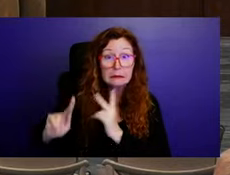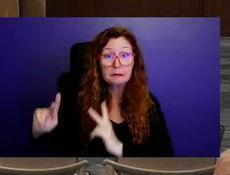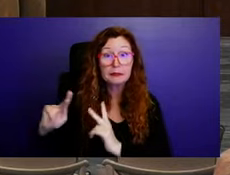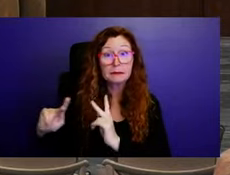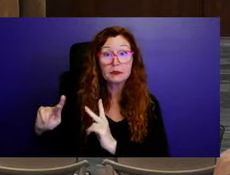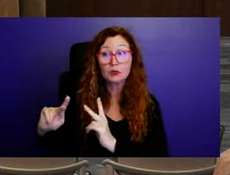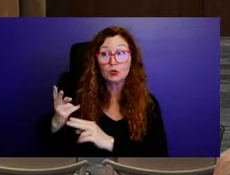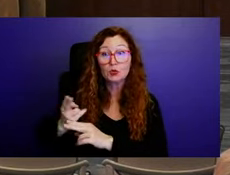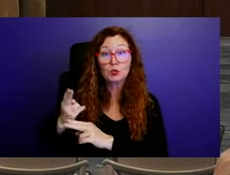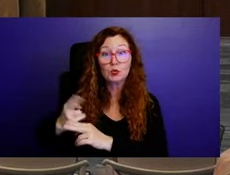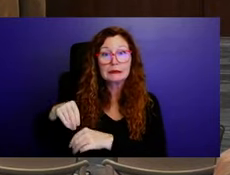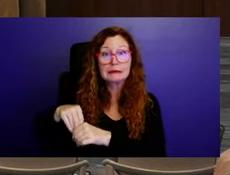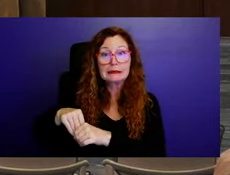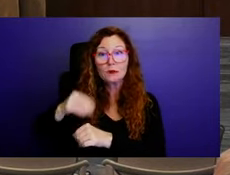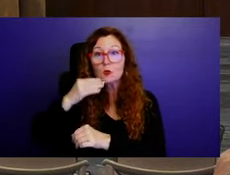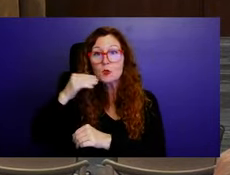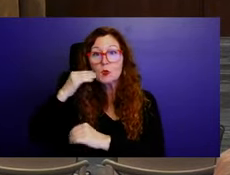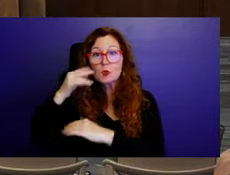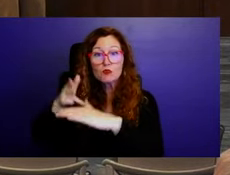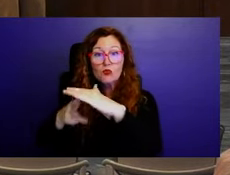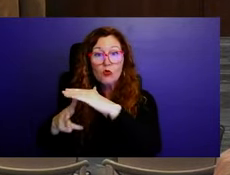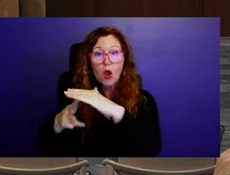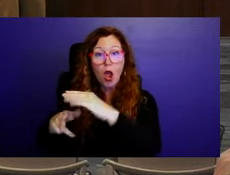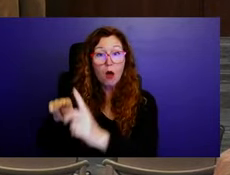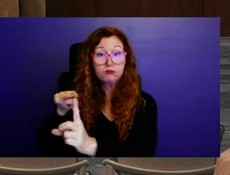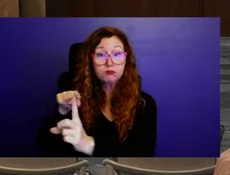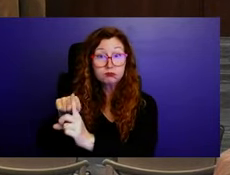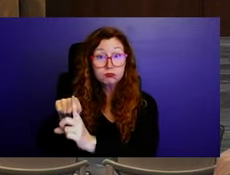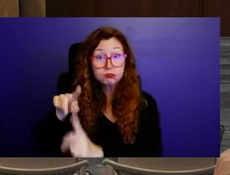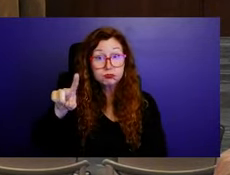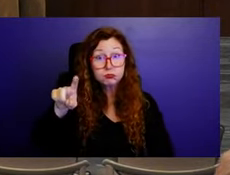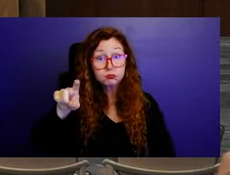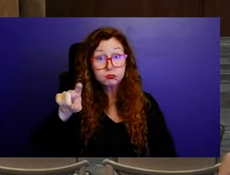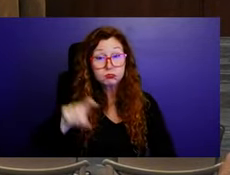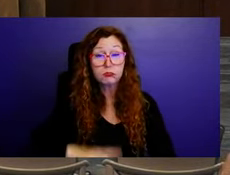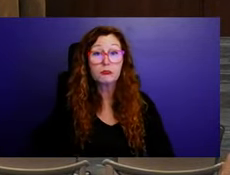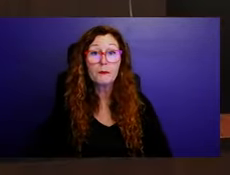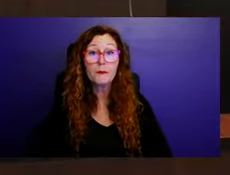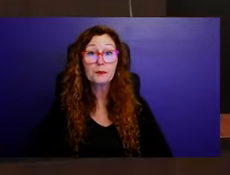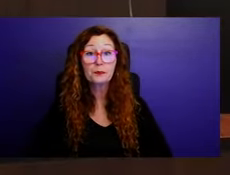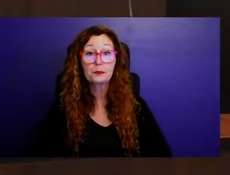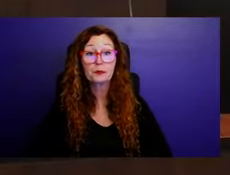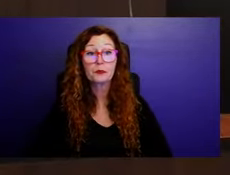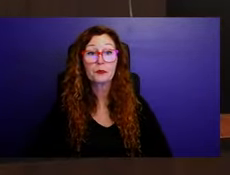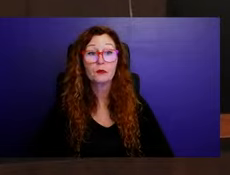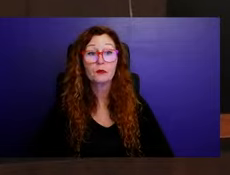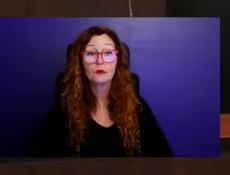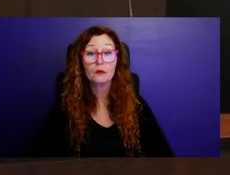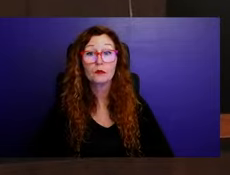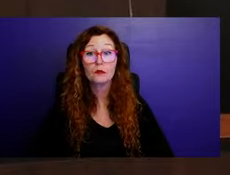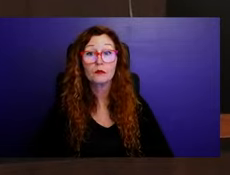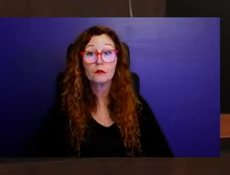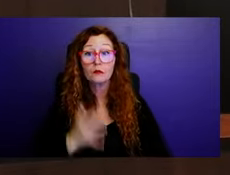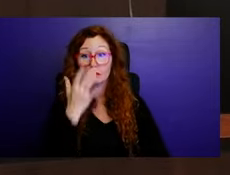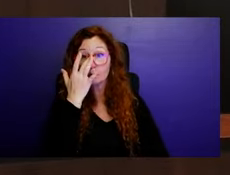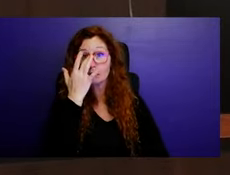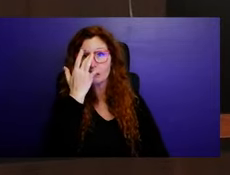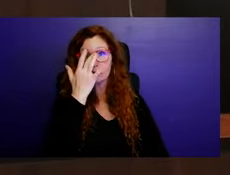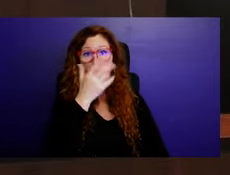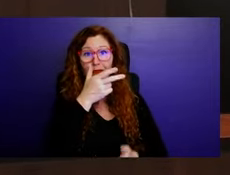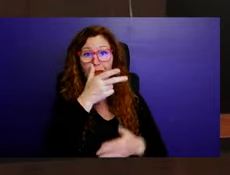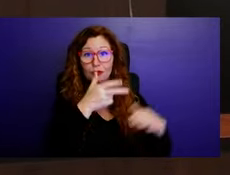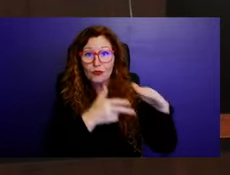would be available to them as homeowners. So the garages will be just be equipped like any normal garage,